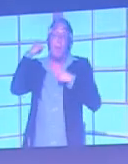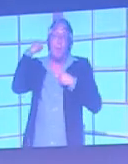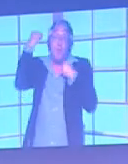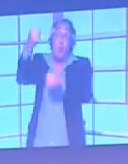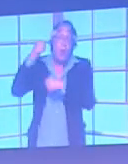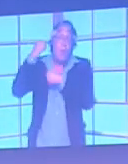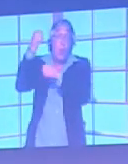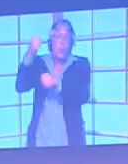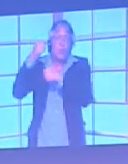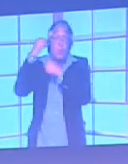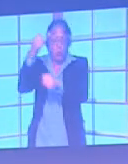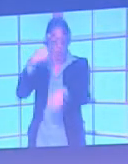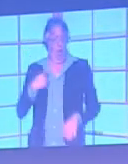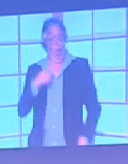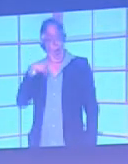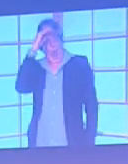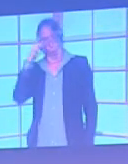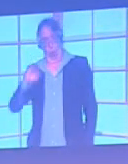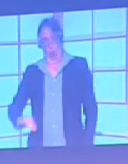My son was livid.